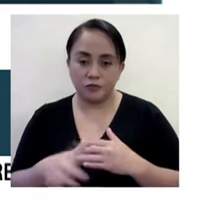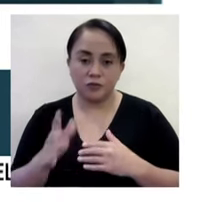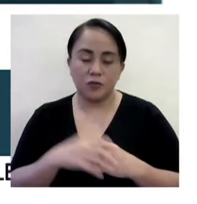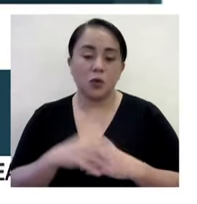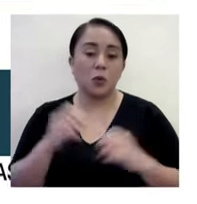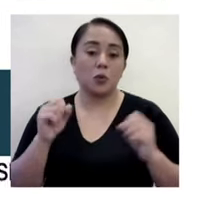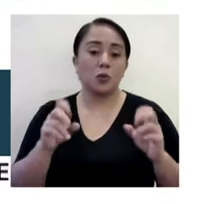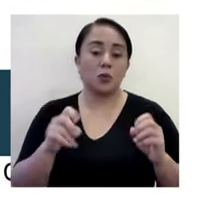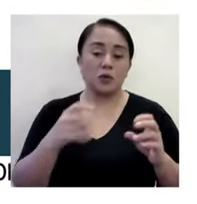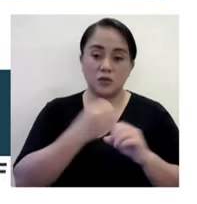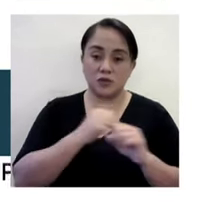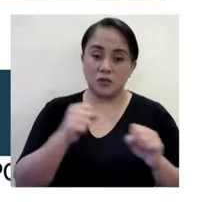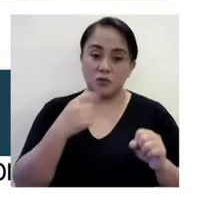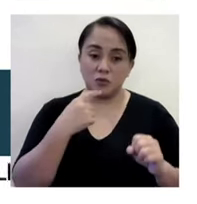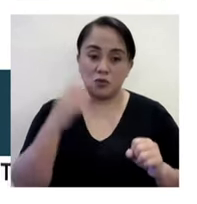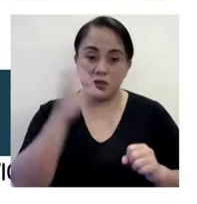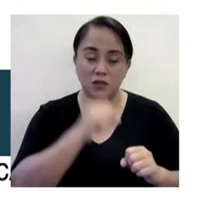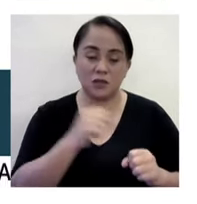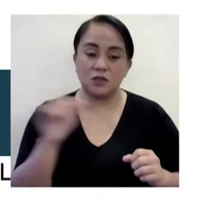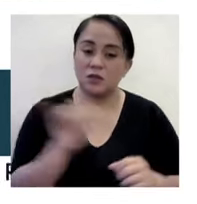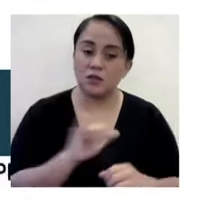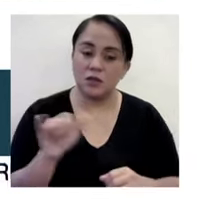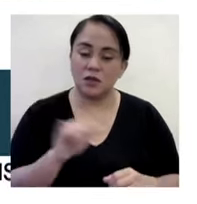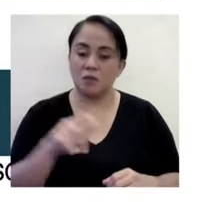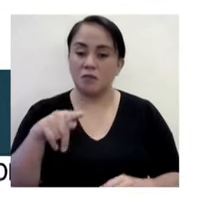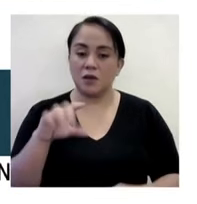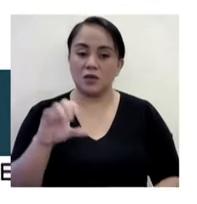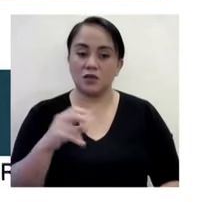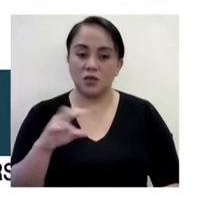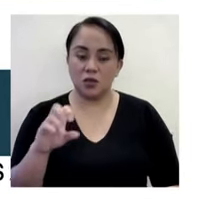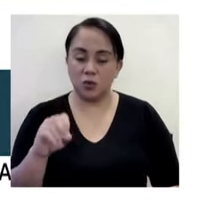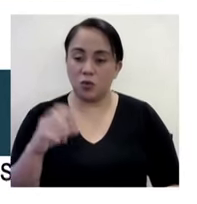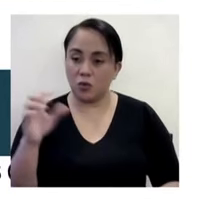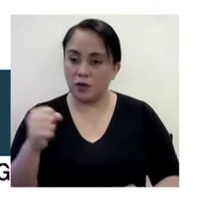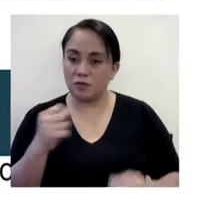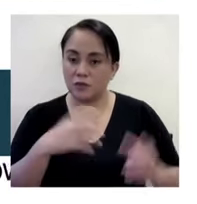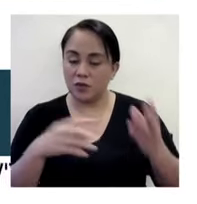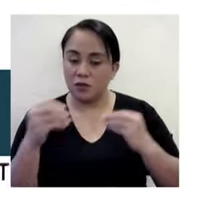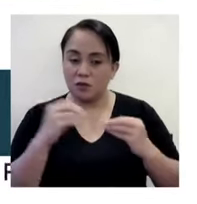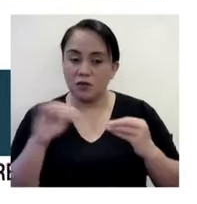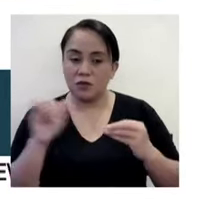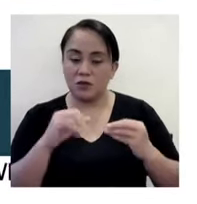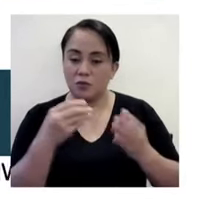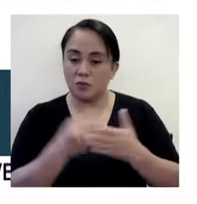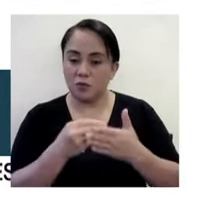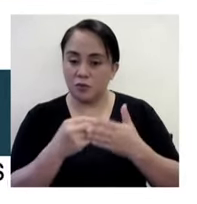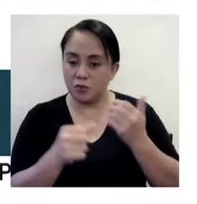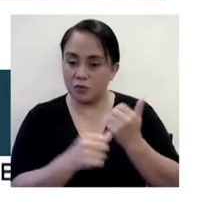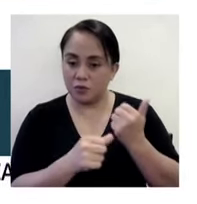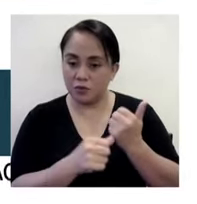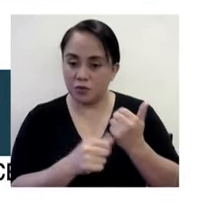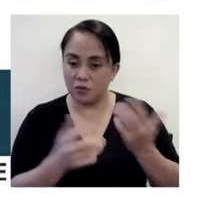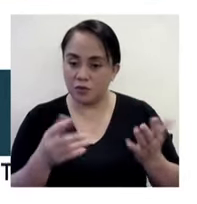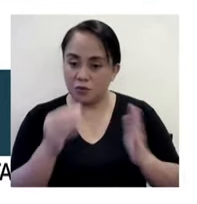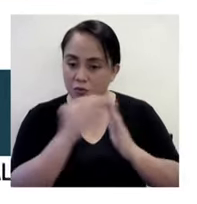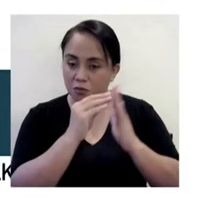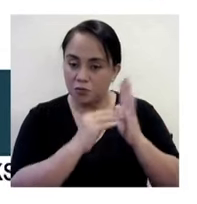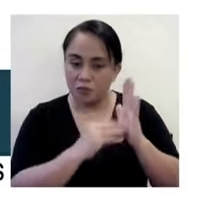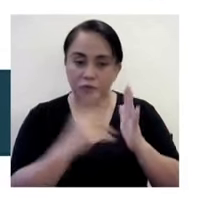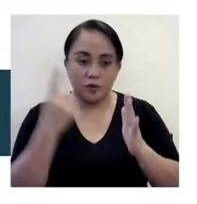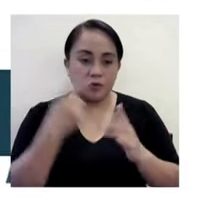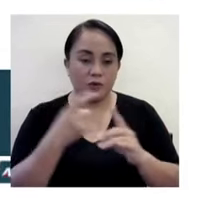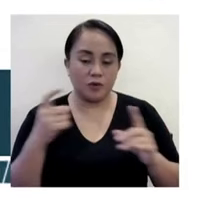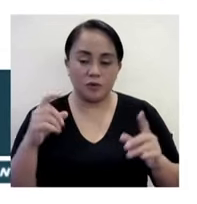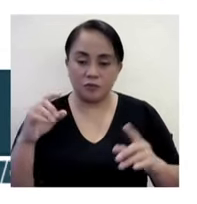Is it safe also to assume that just like Mr. Pacheco, she's also getting some form of financial assistance or enumeration from the Israeli